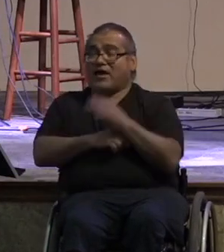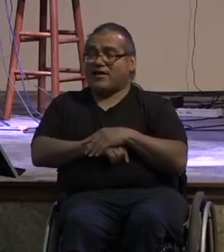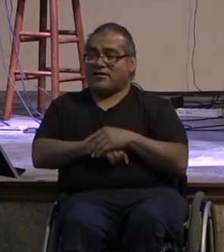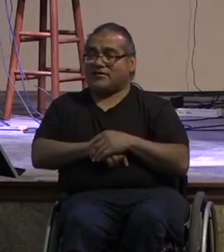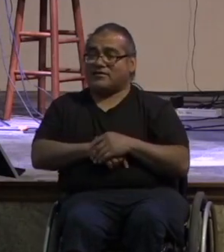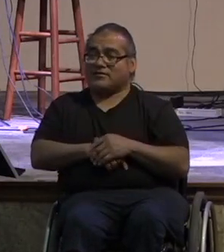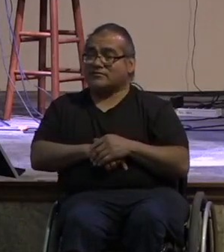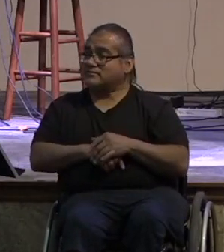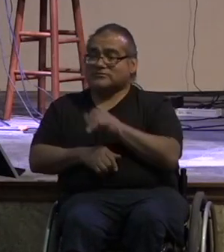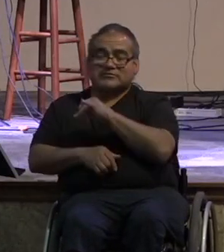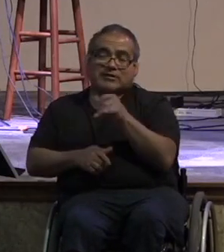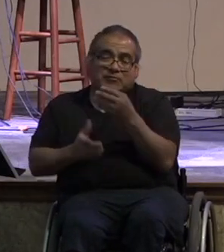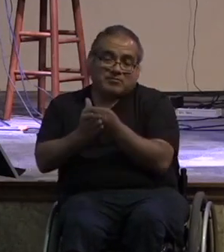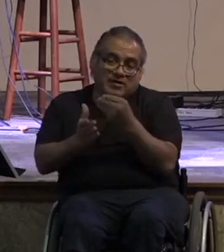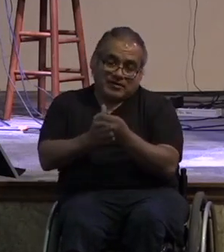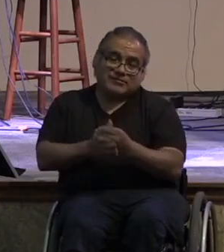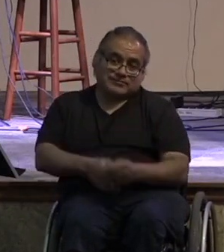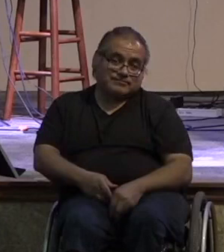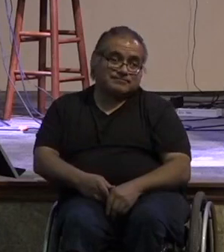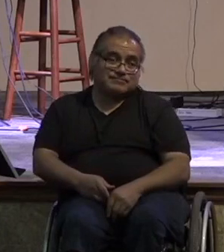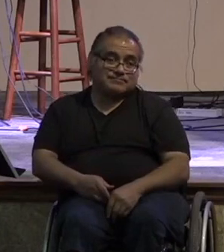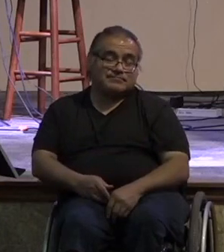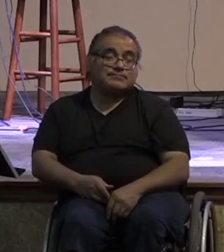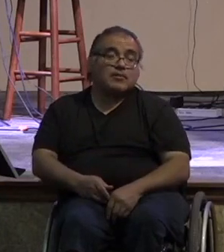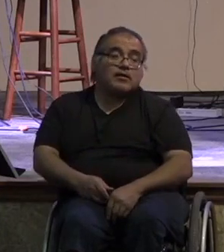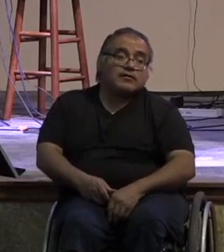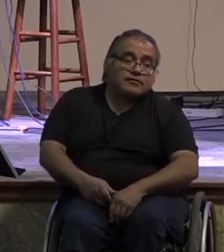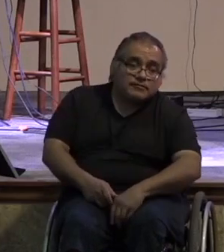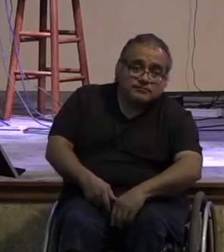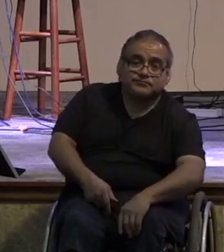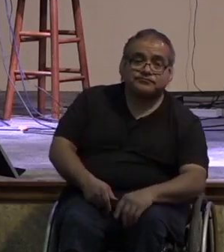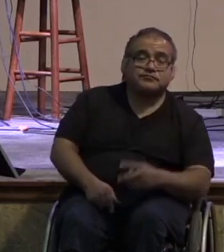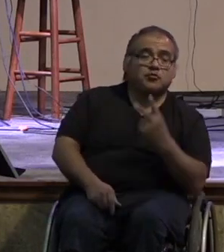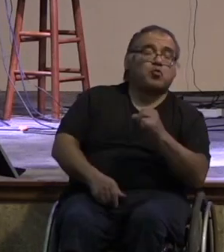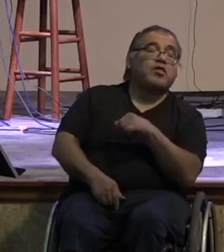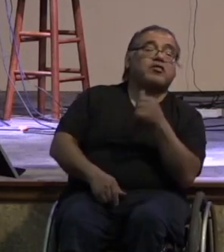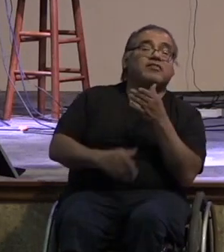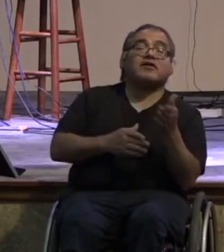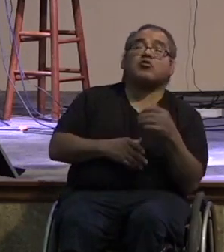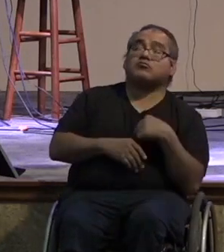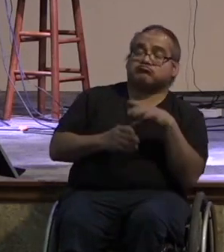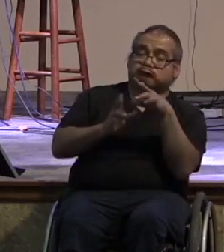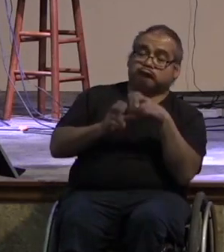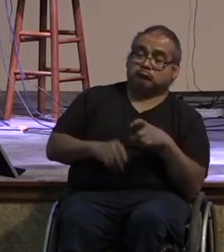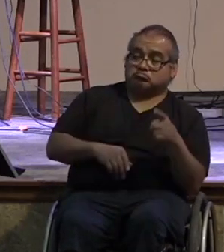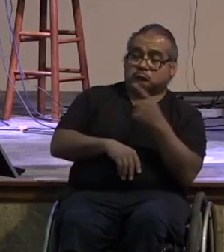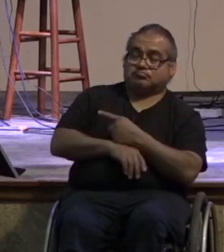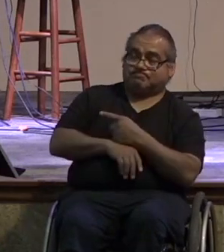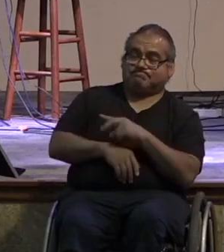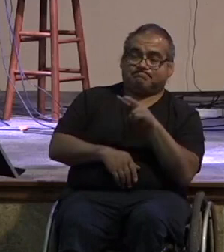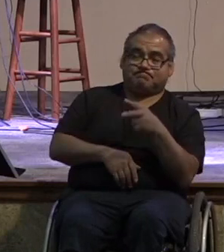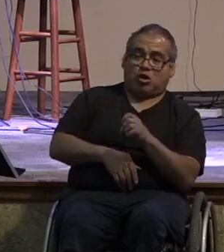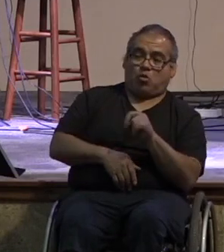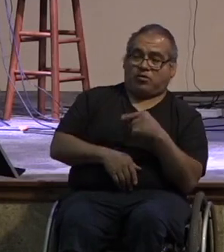stewardship as well so this morning i want to look at two other passages we looked at our big passage from uh second corinthians